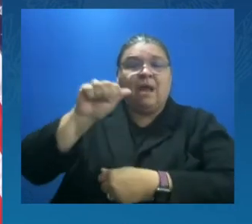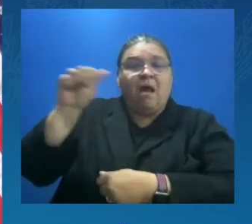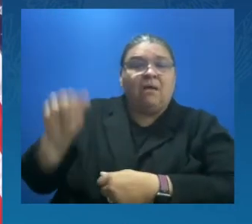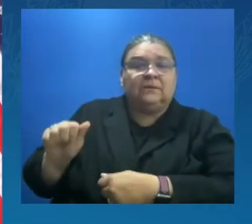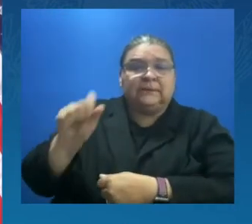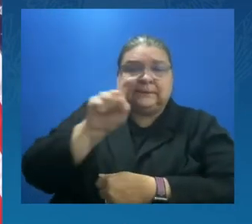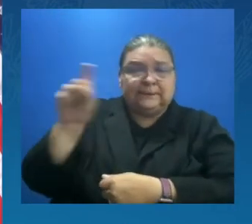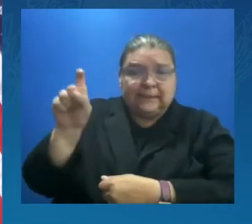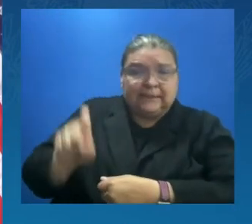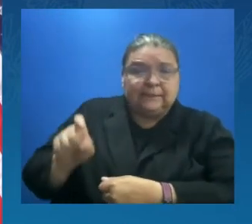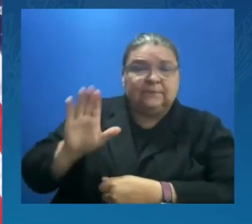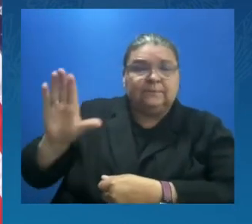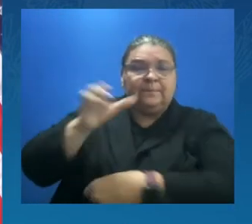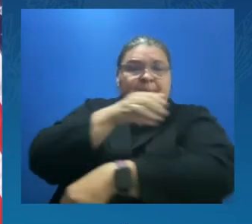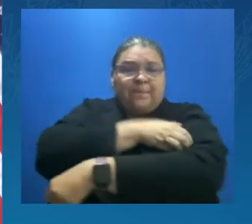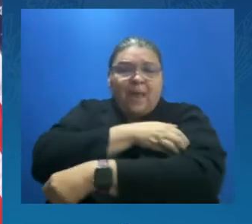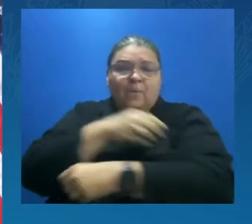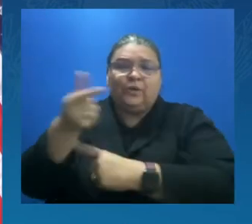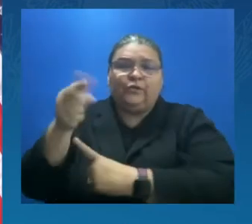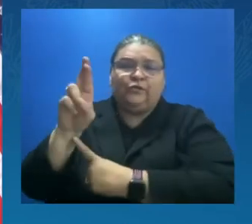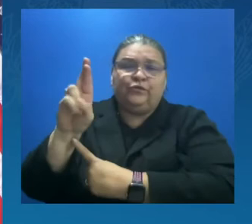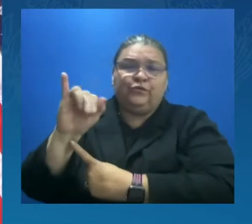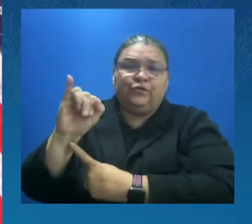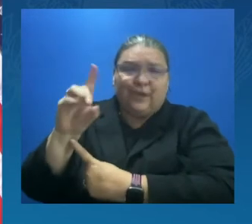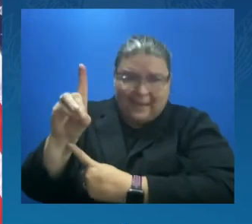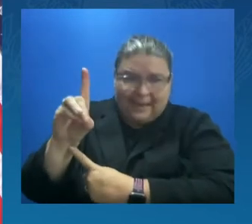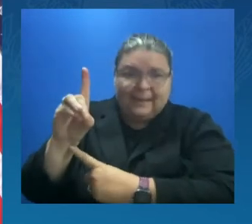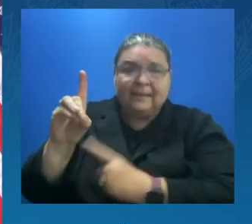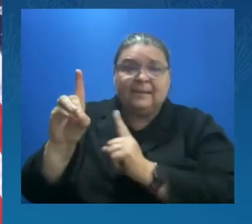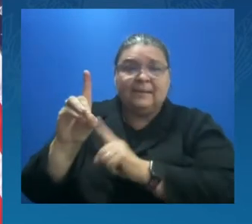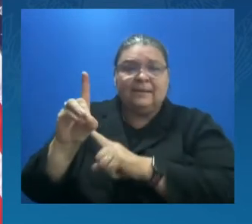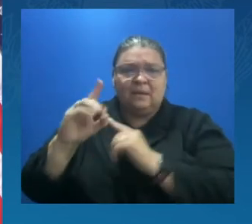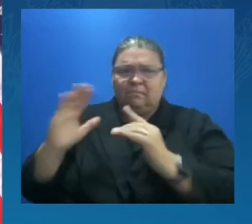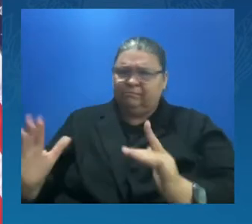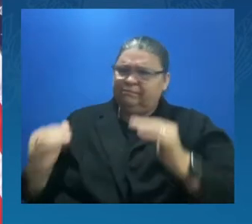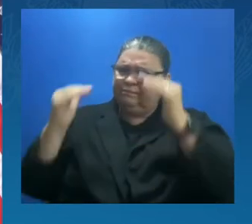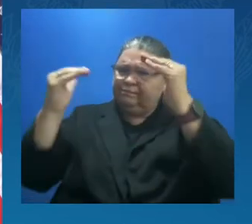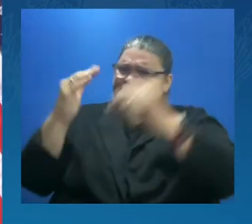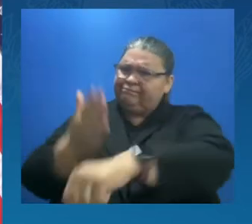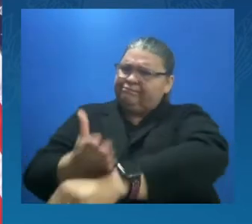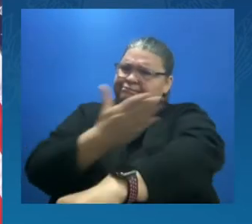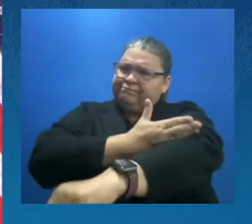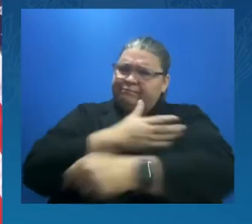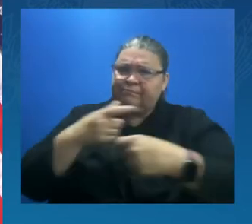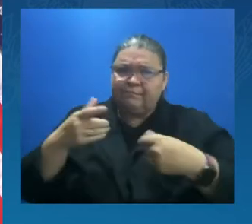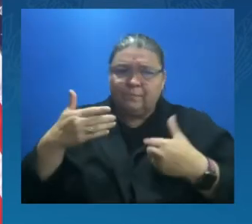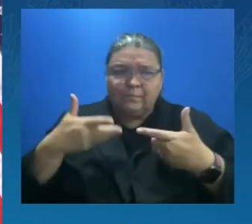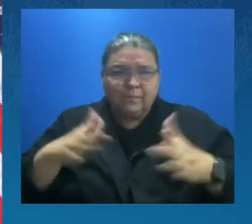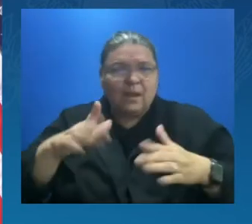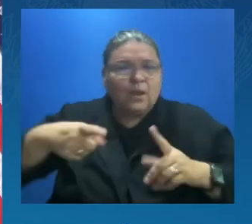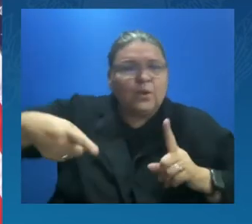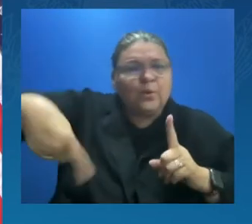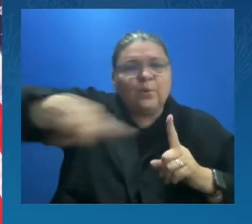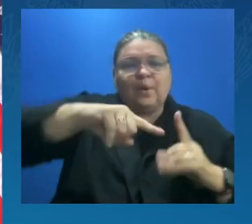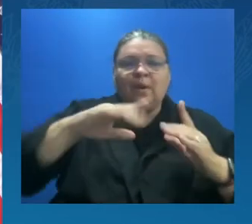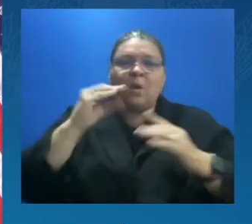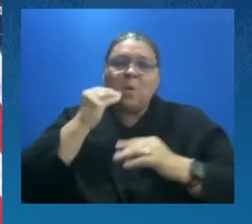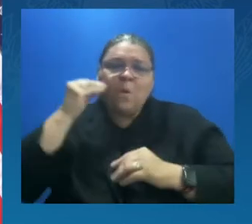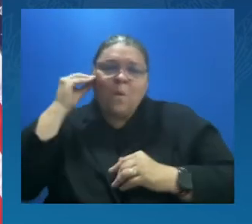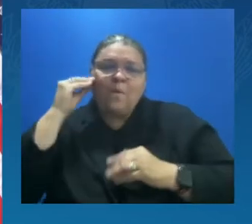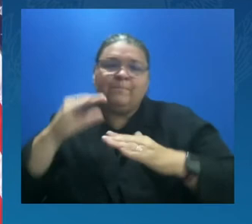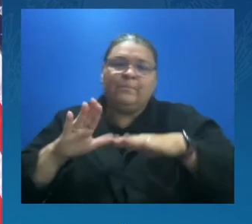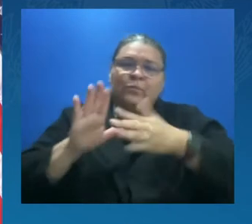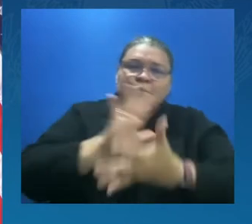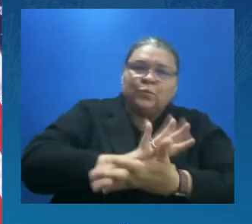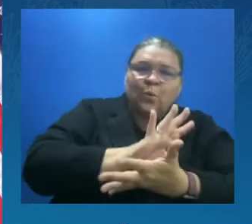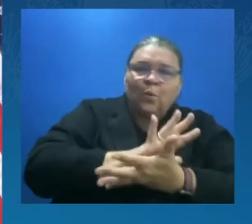homes and businesses and houses of worship can keep on the electricity during summer heat and winter